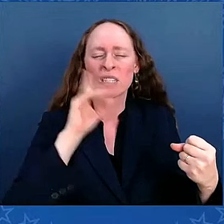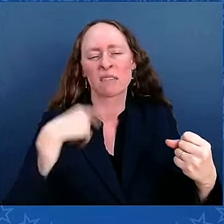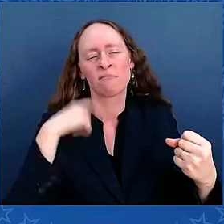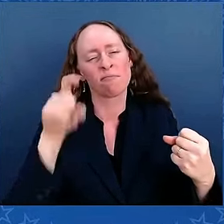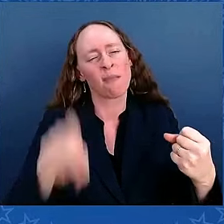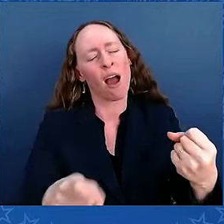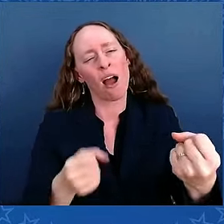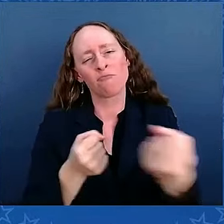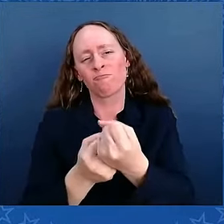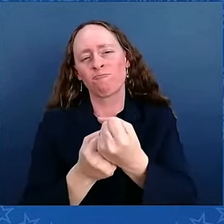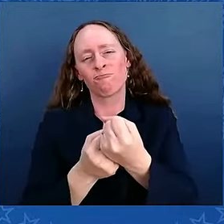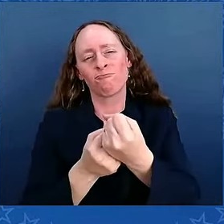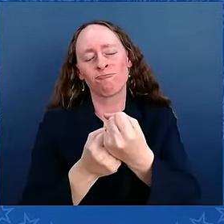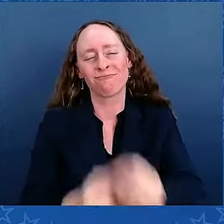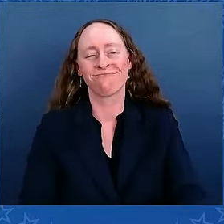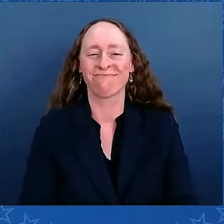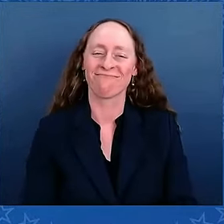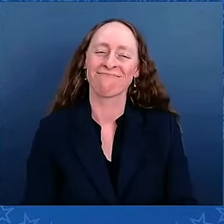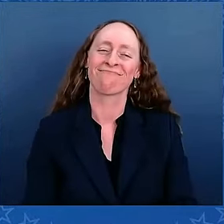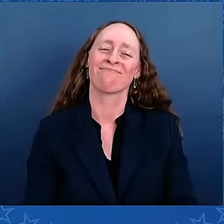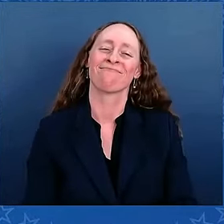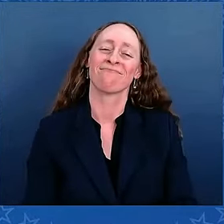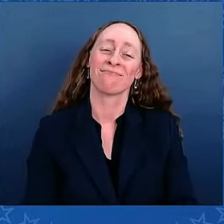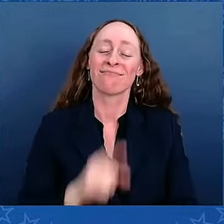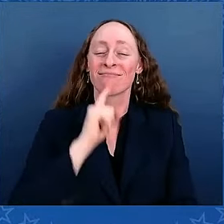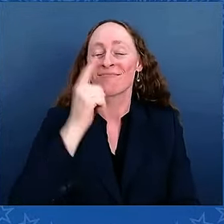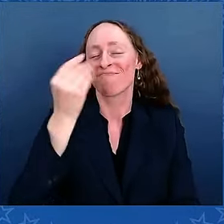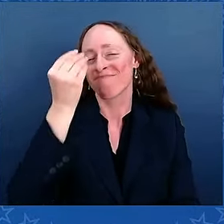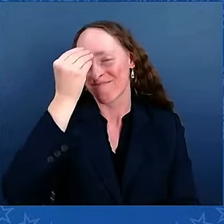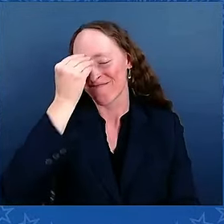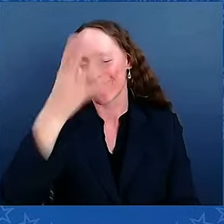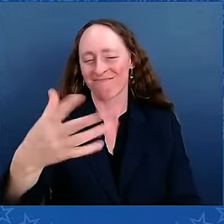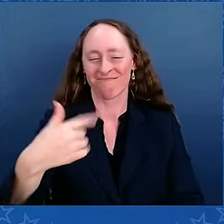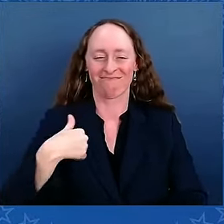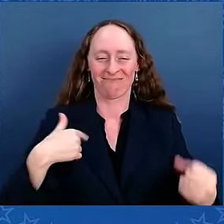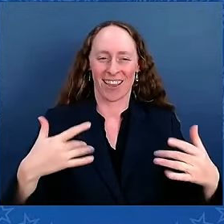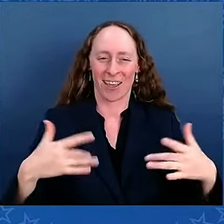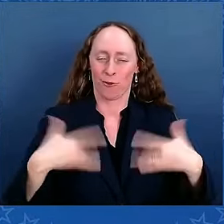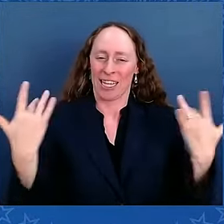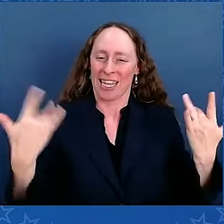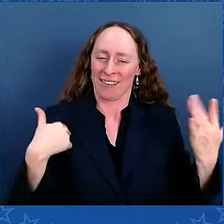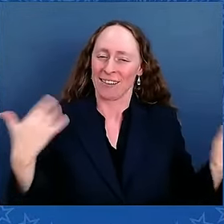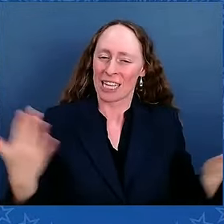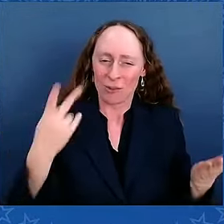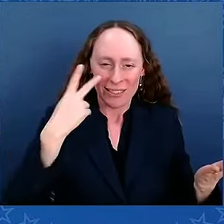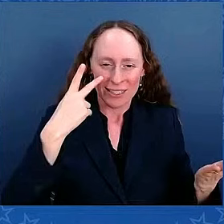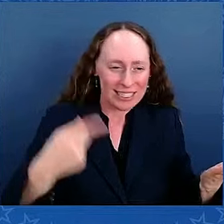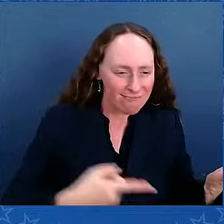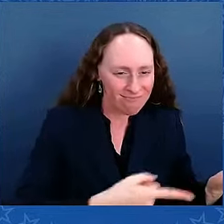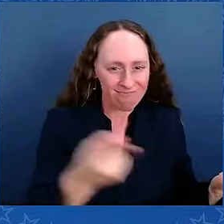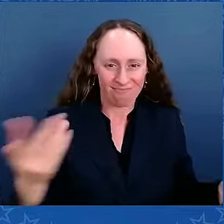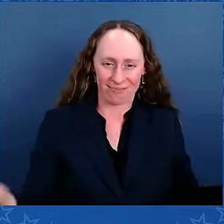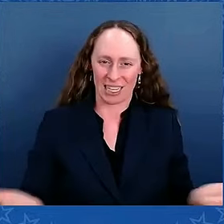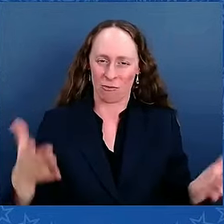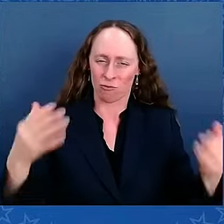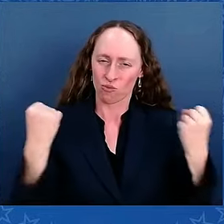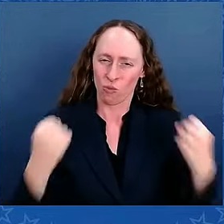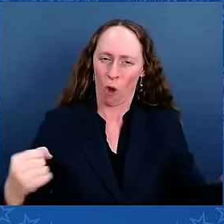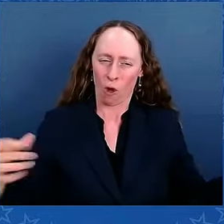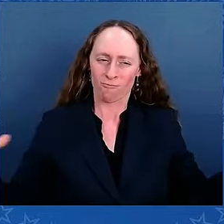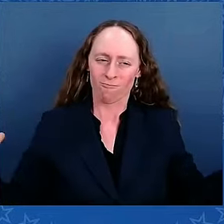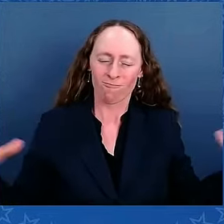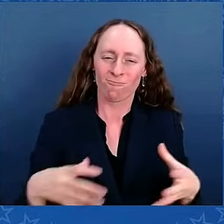Look, it's always great to be working, men and women, in the great union movement. You know, Wayne Miller of the Sprinkler Fitters, Local